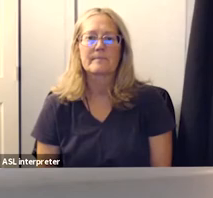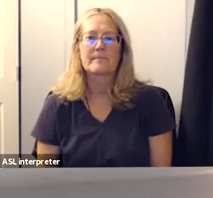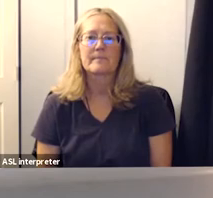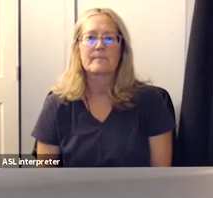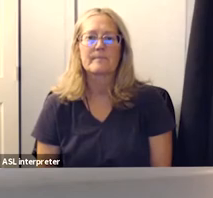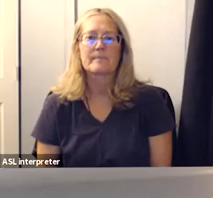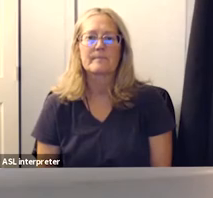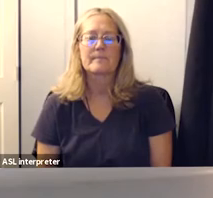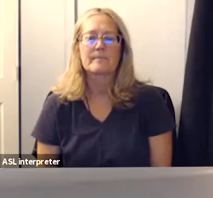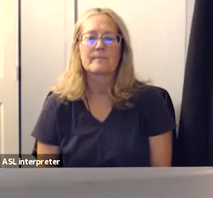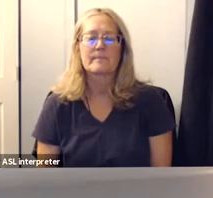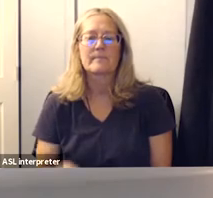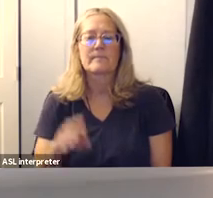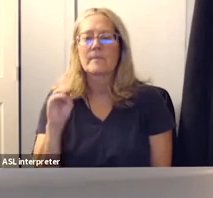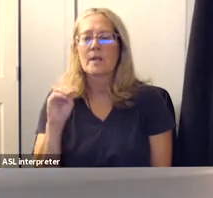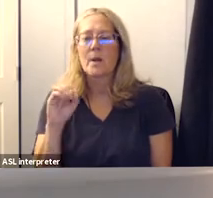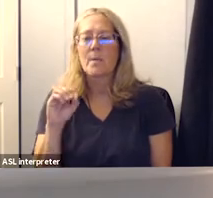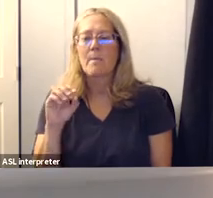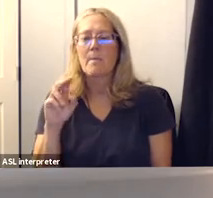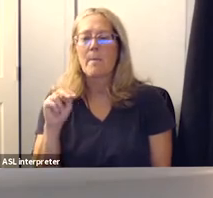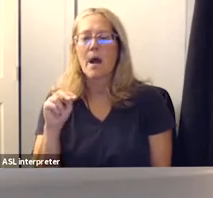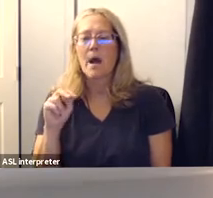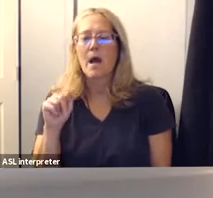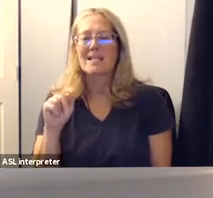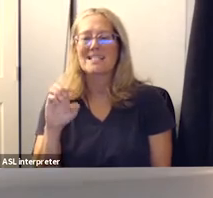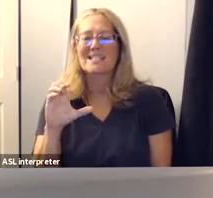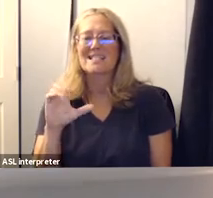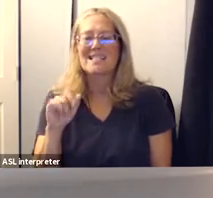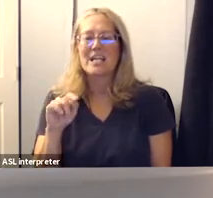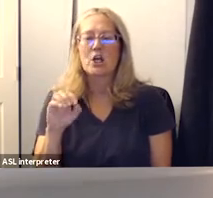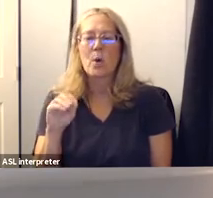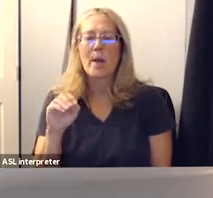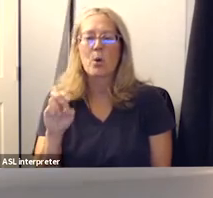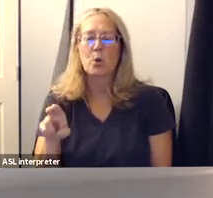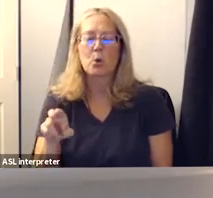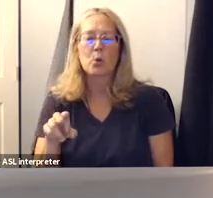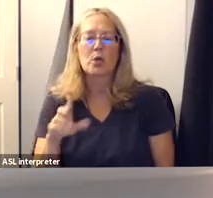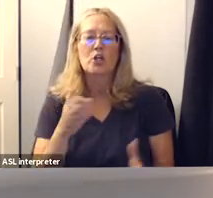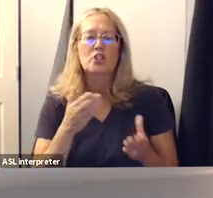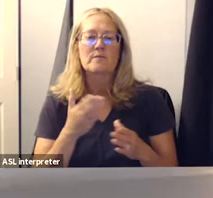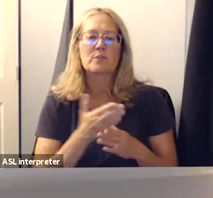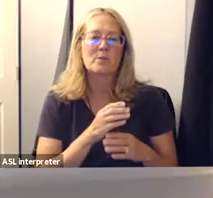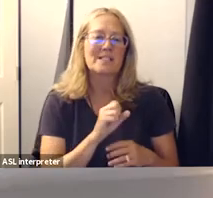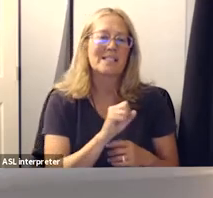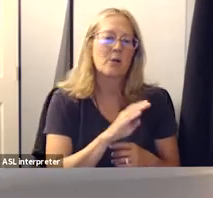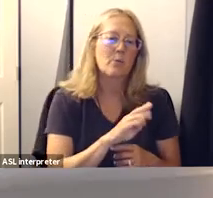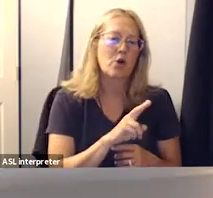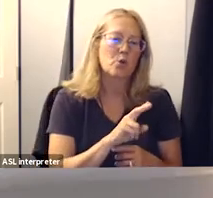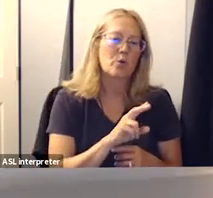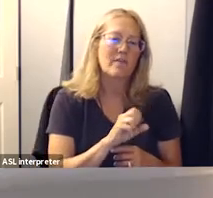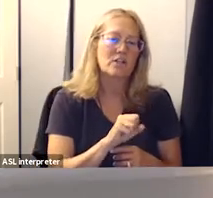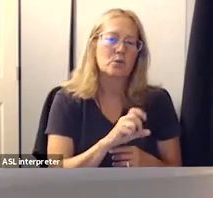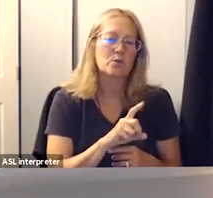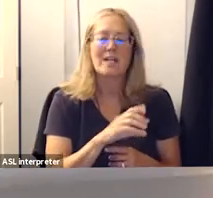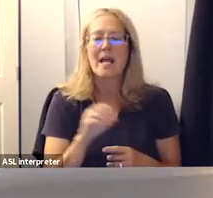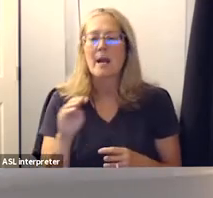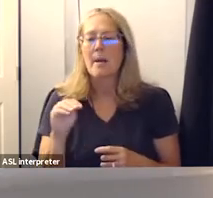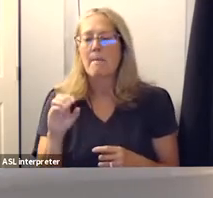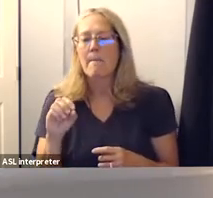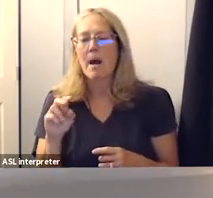it says montecito mou it's uh for food services uh between santa barbara unified and montecito union school